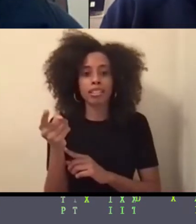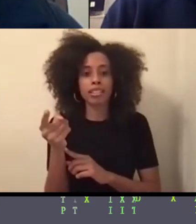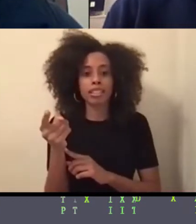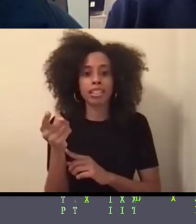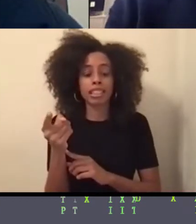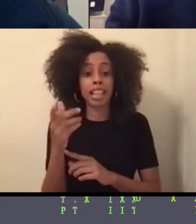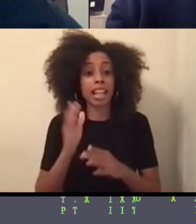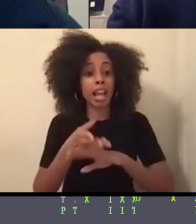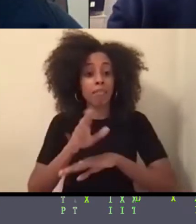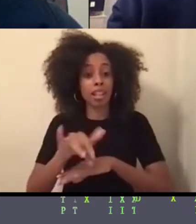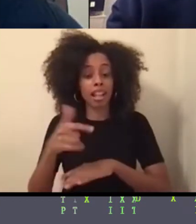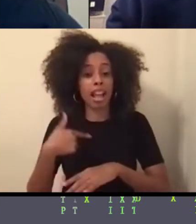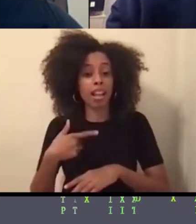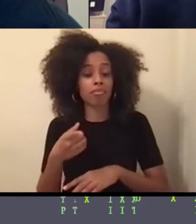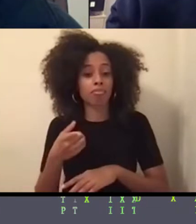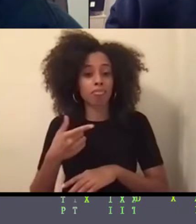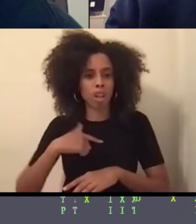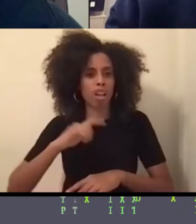to Q&A.